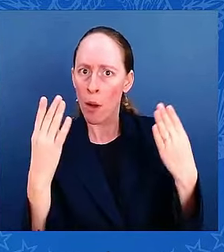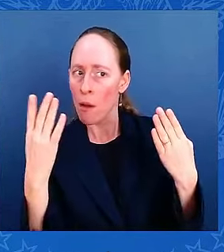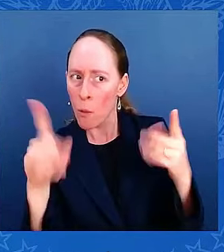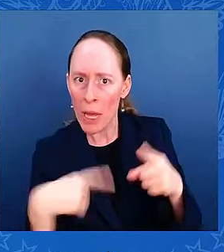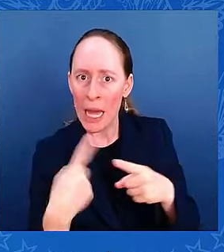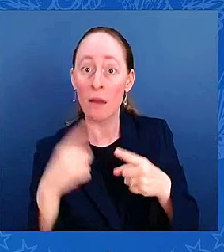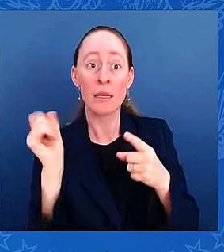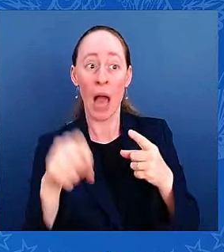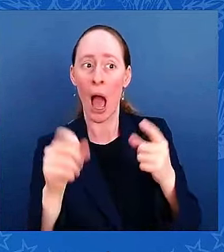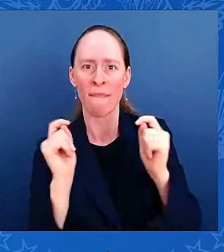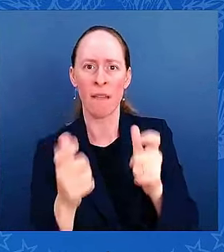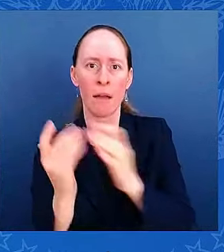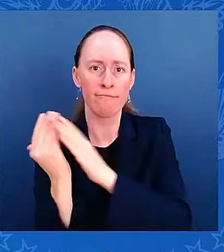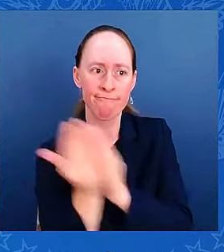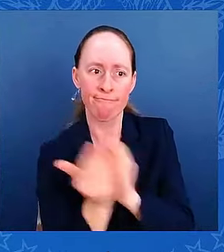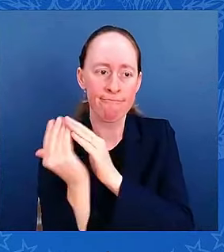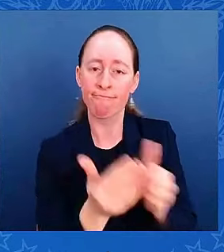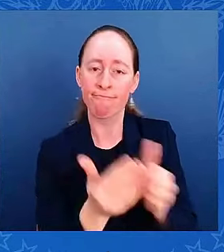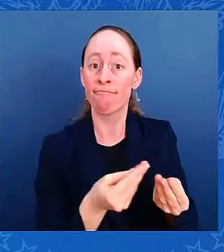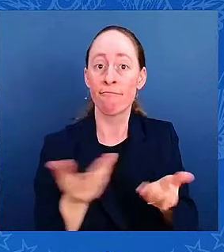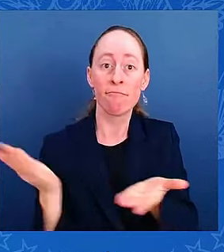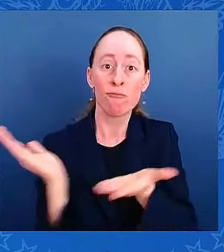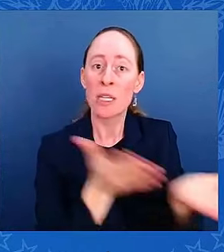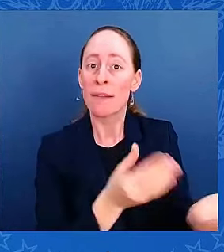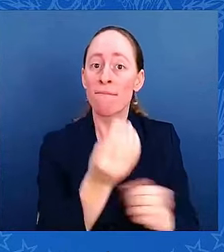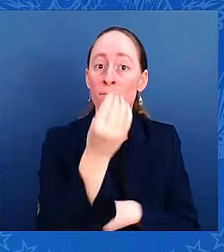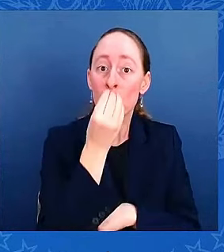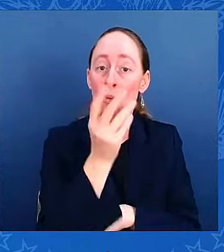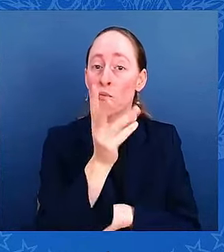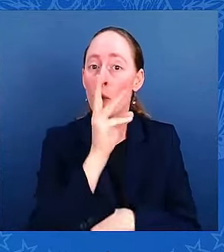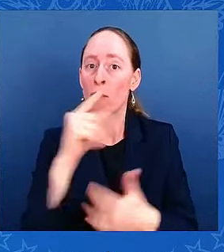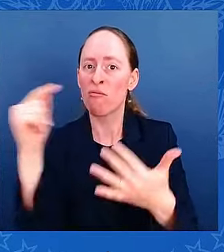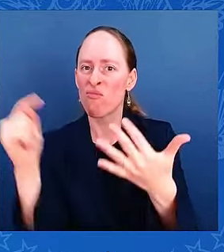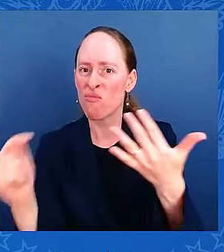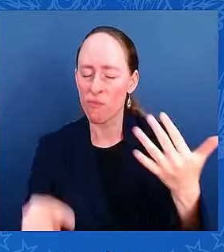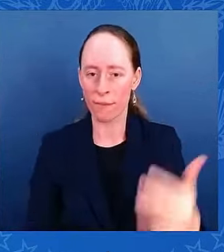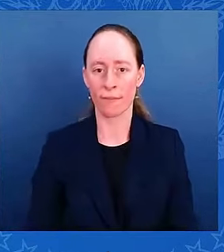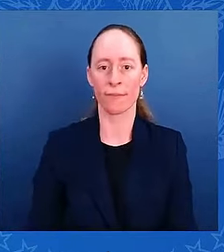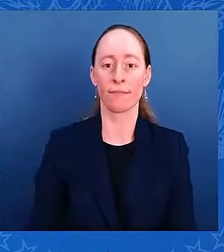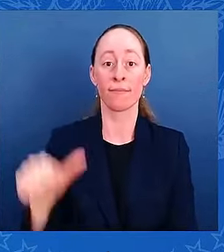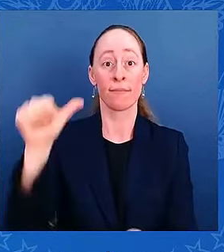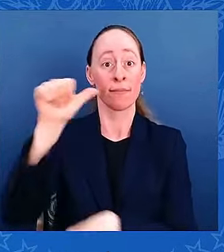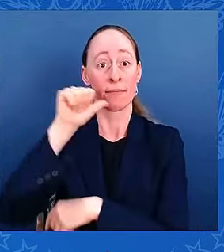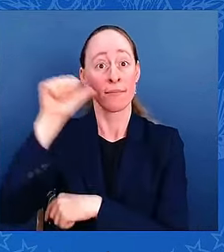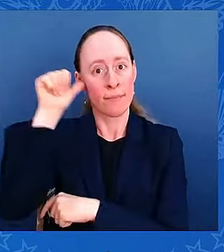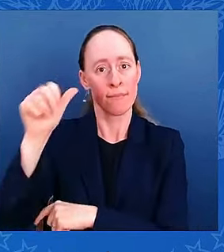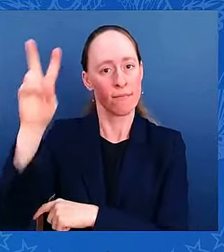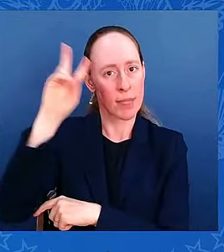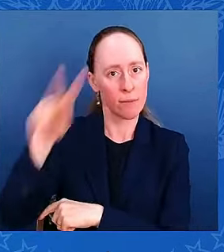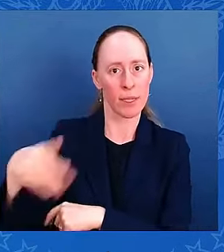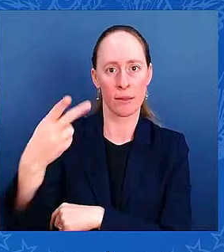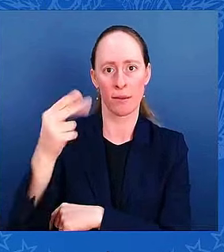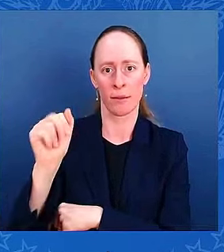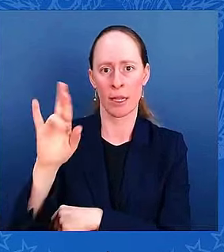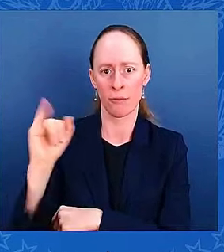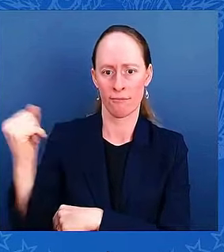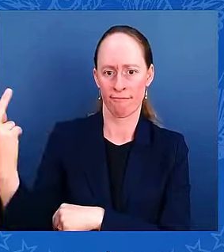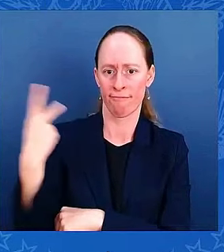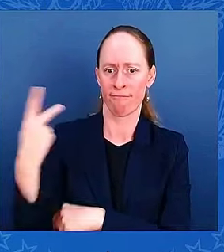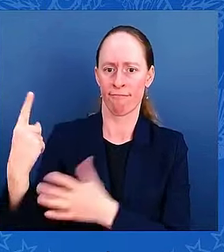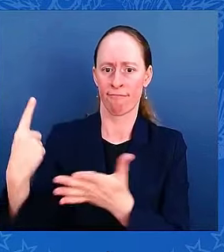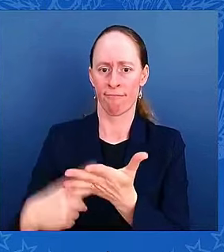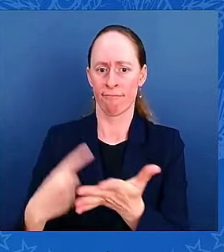Vice President Harris and I said yesterday, we'll say it again, to anyone who seeks to take advantage of our fellow Americans' desperation,